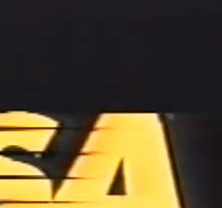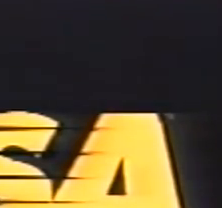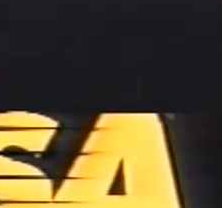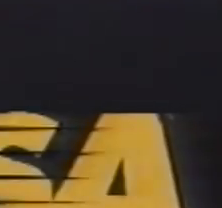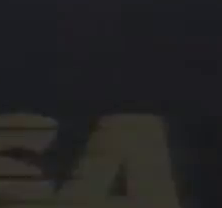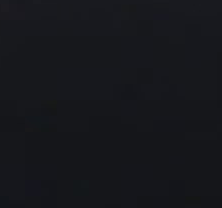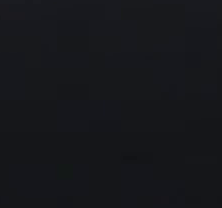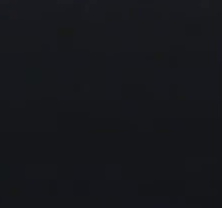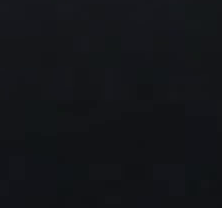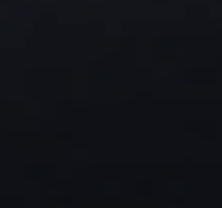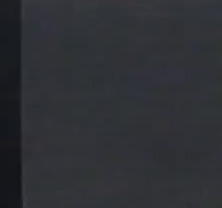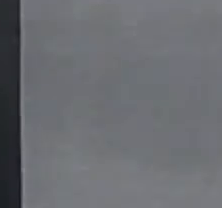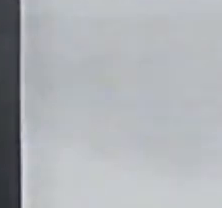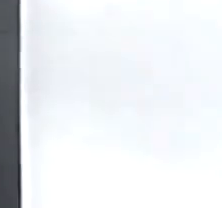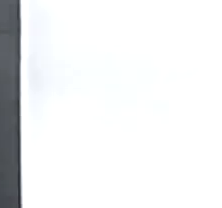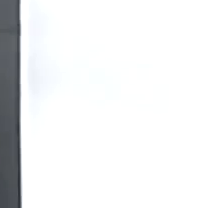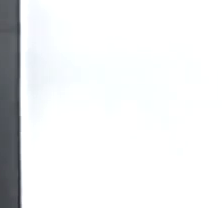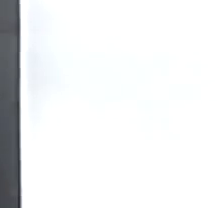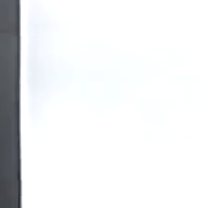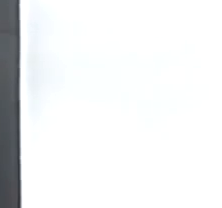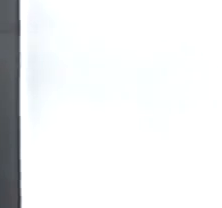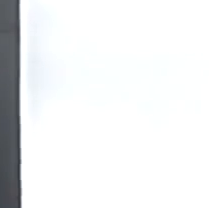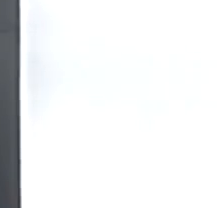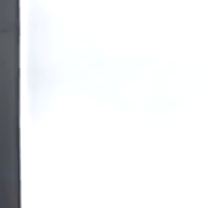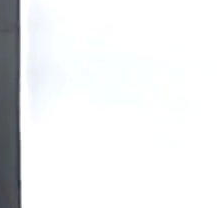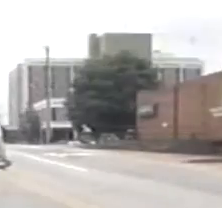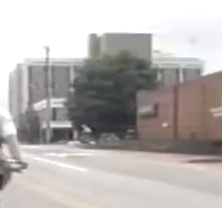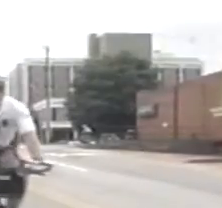Music Music Music